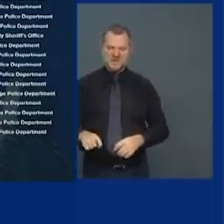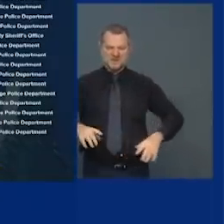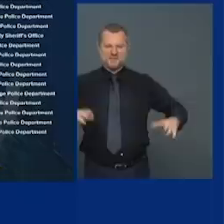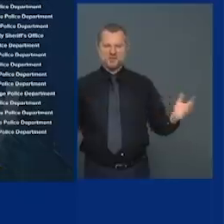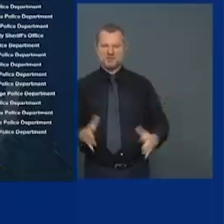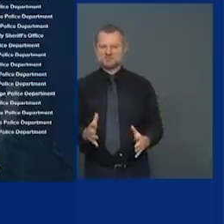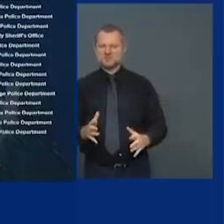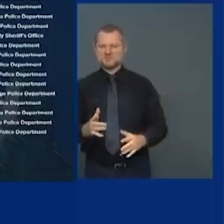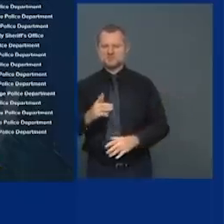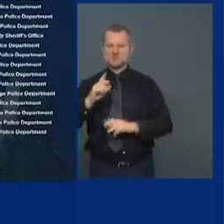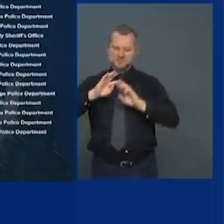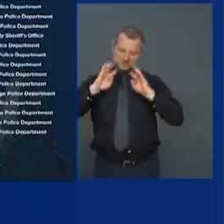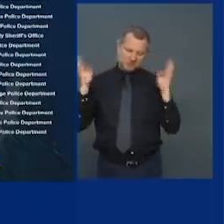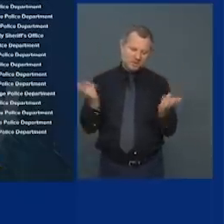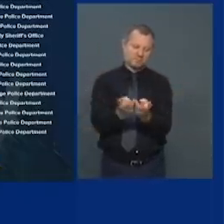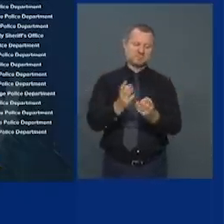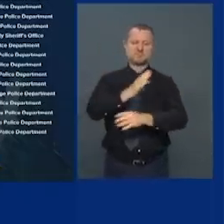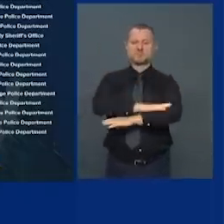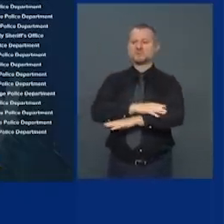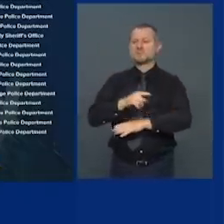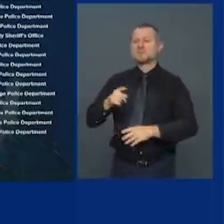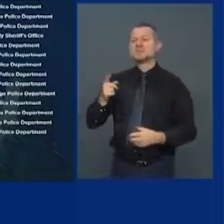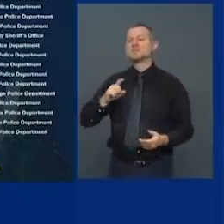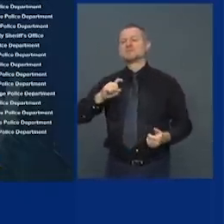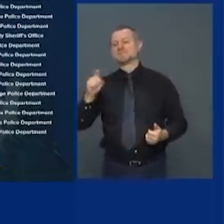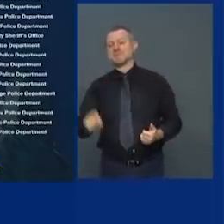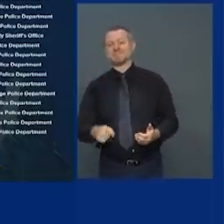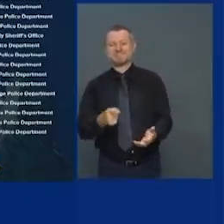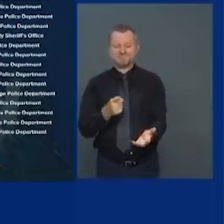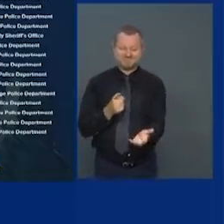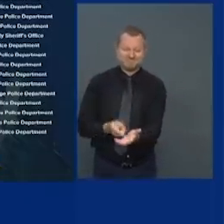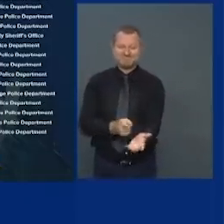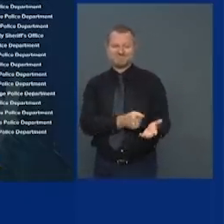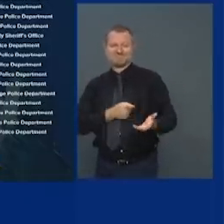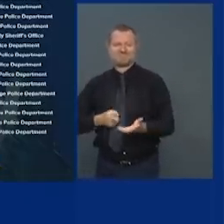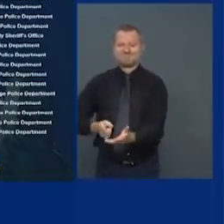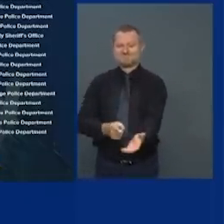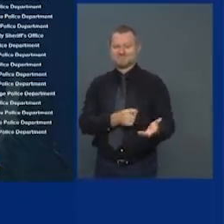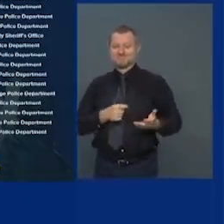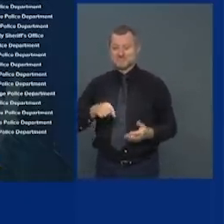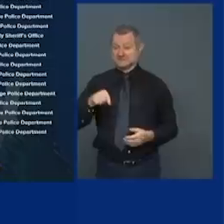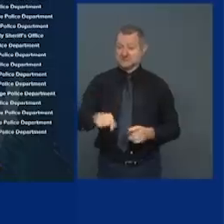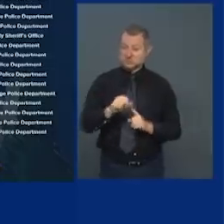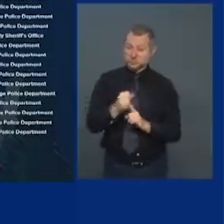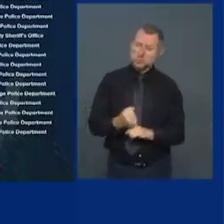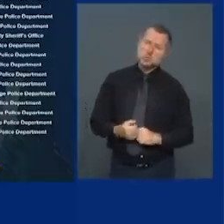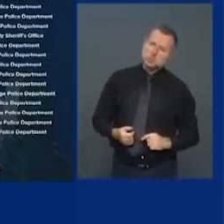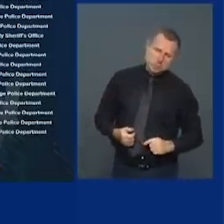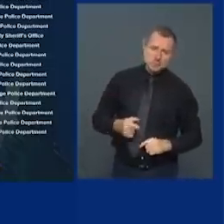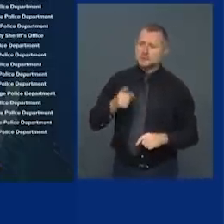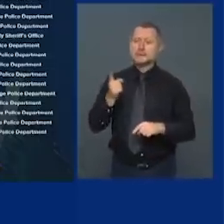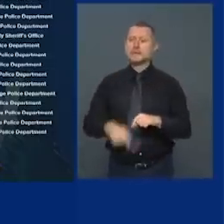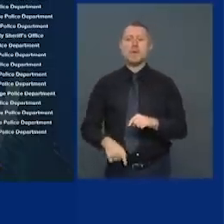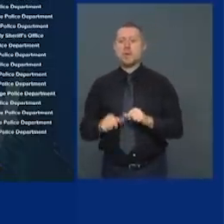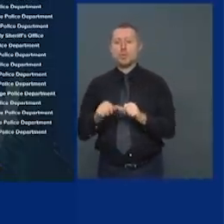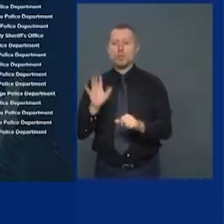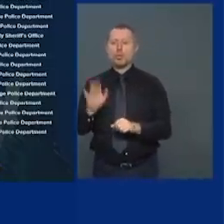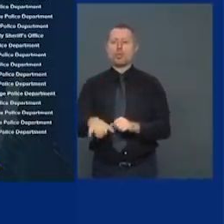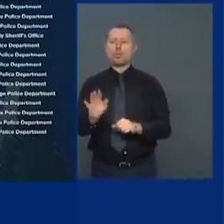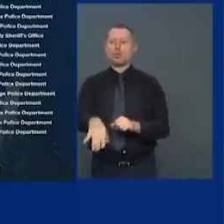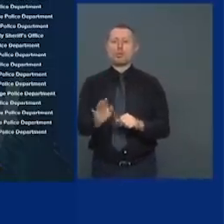and make it work because this situation is not sustainable sustainable people will die